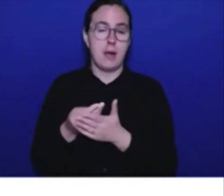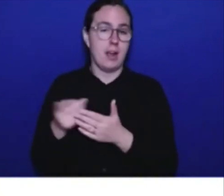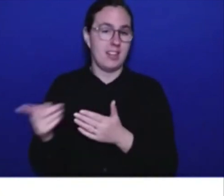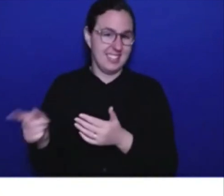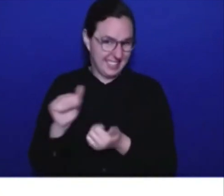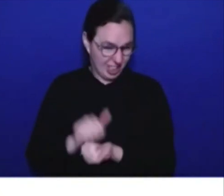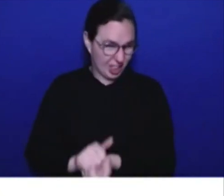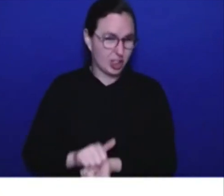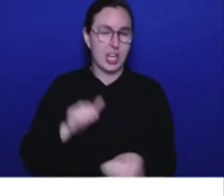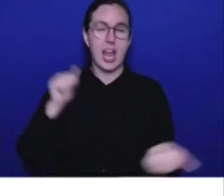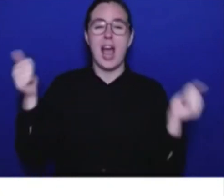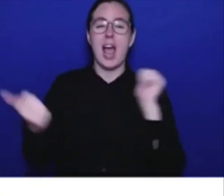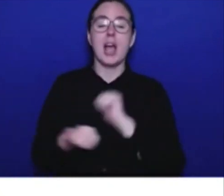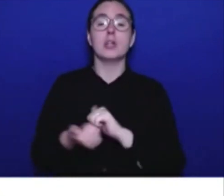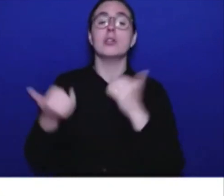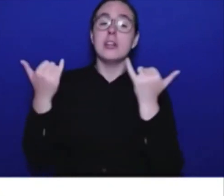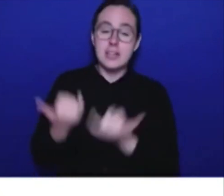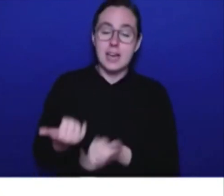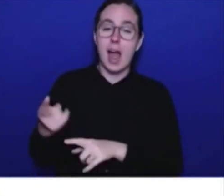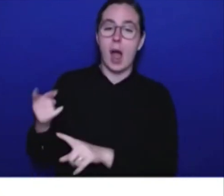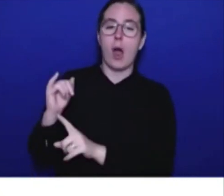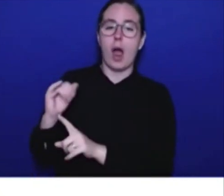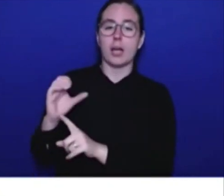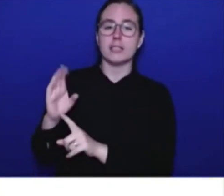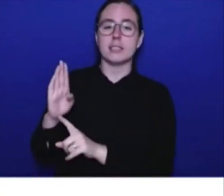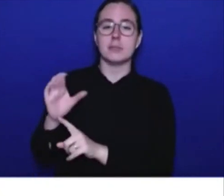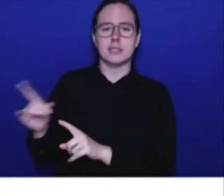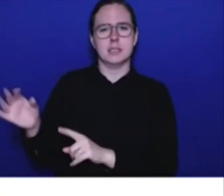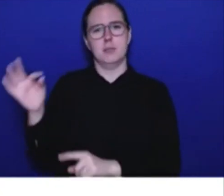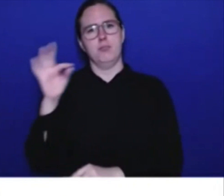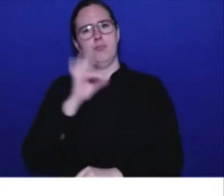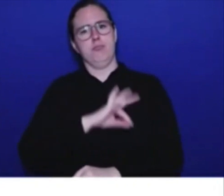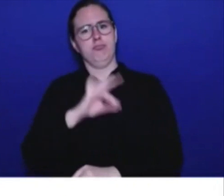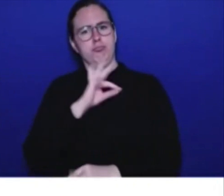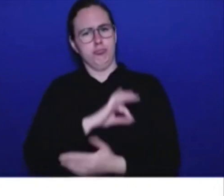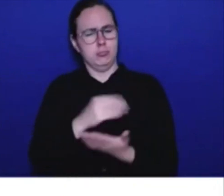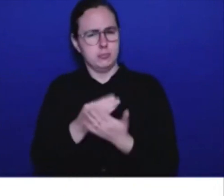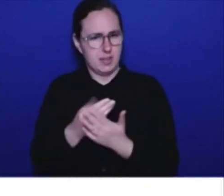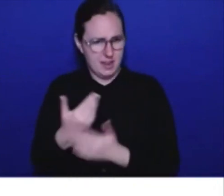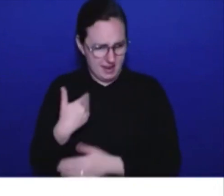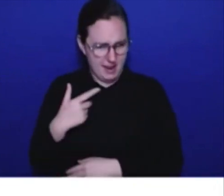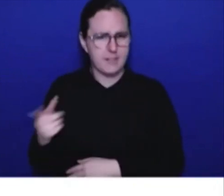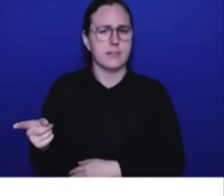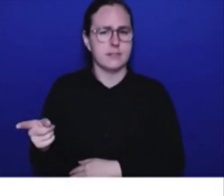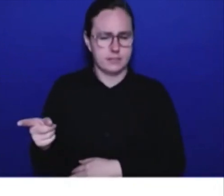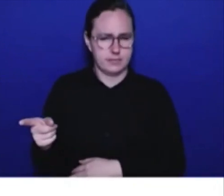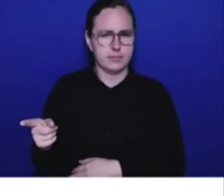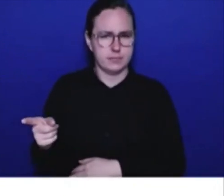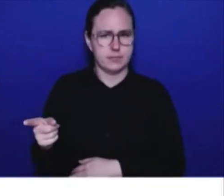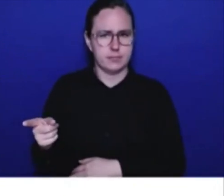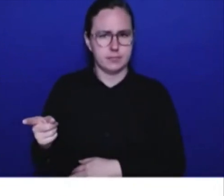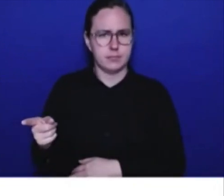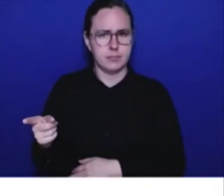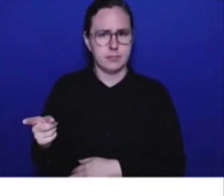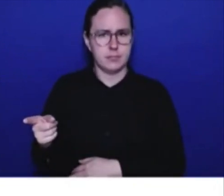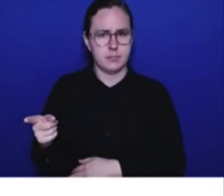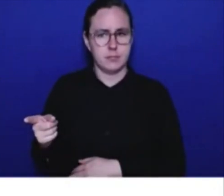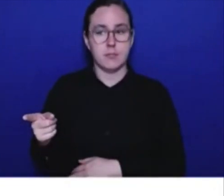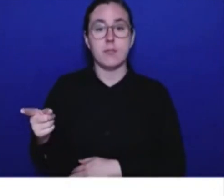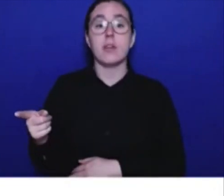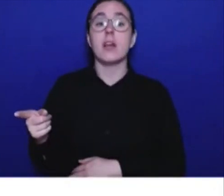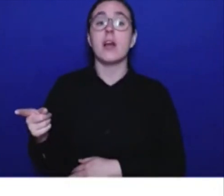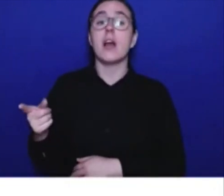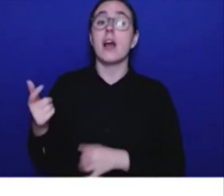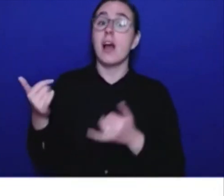making money on its core business. They are able to make an application to the Utilities